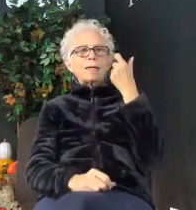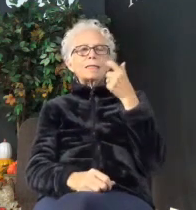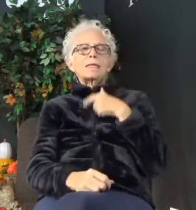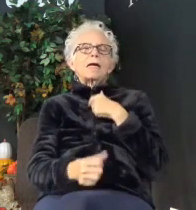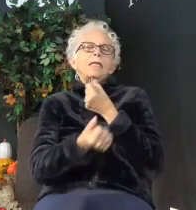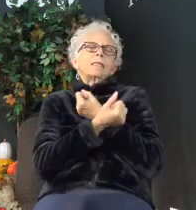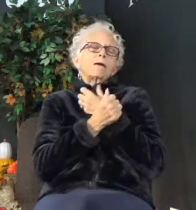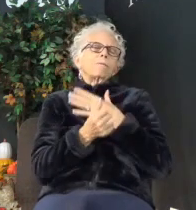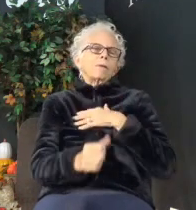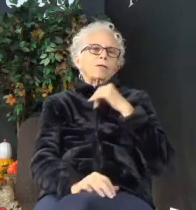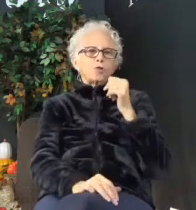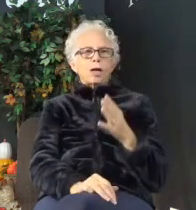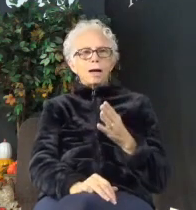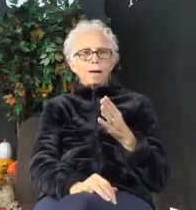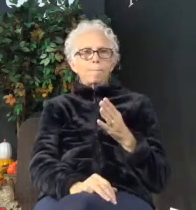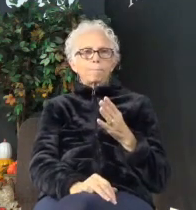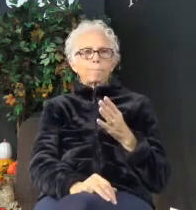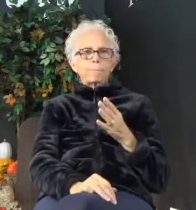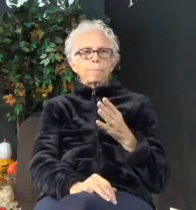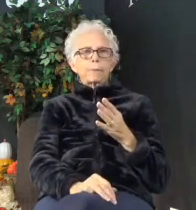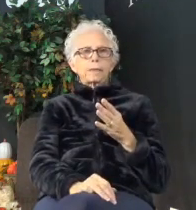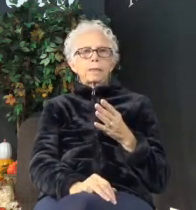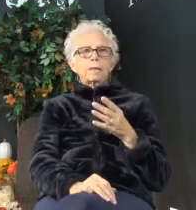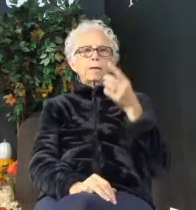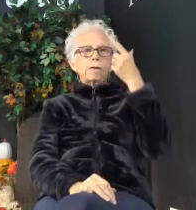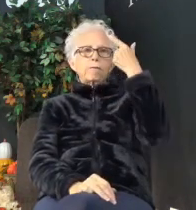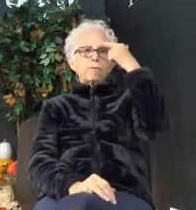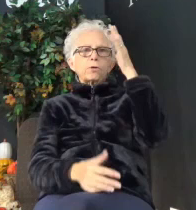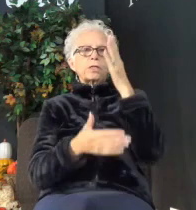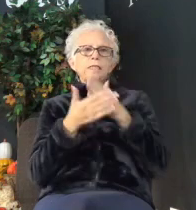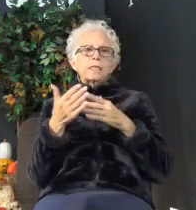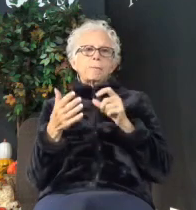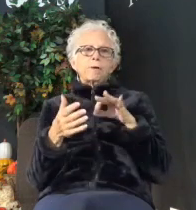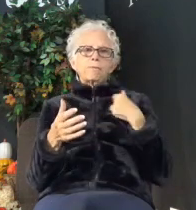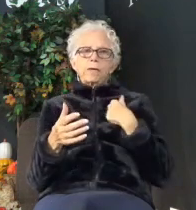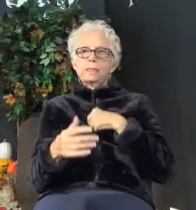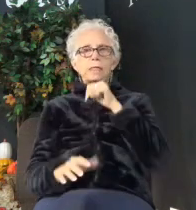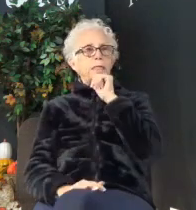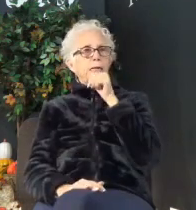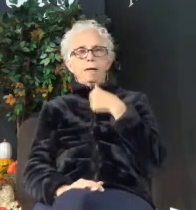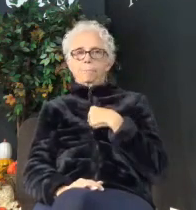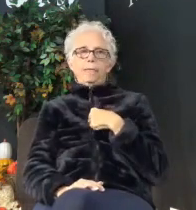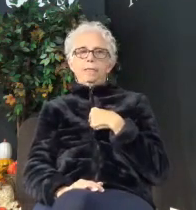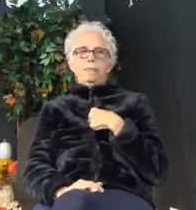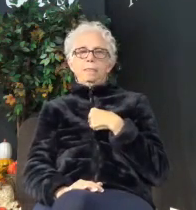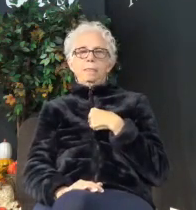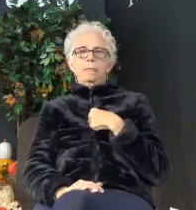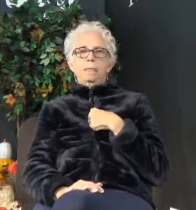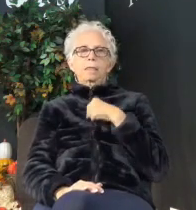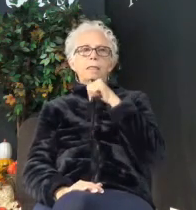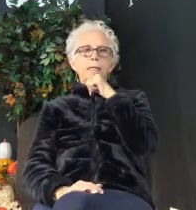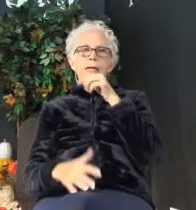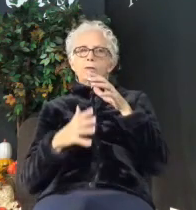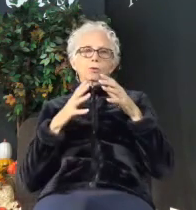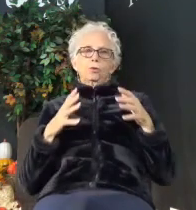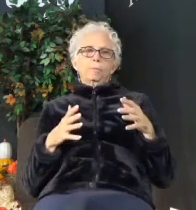my job. And for some of us, not me, not so much.